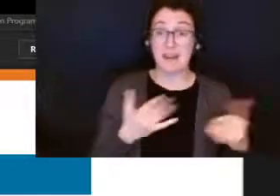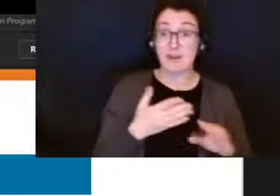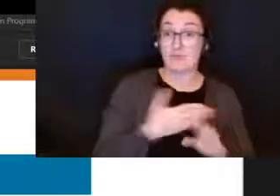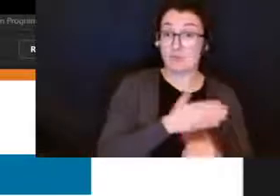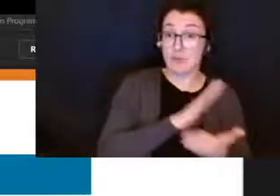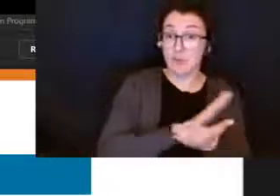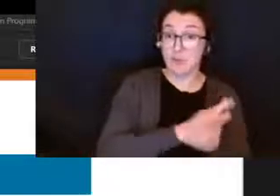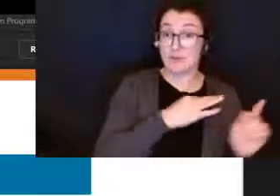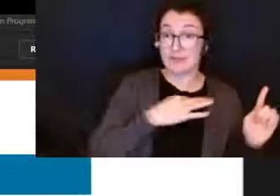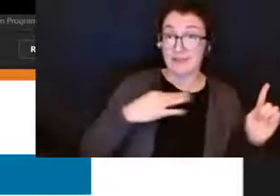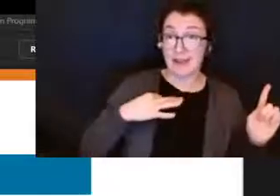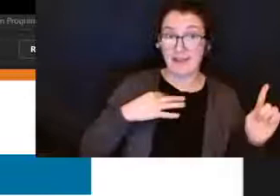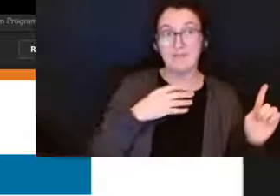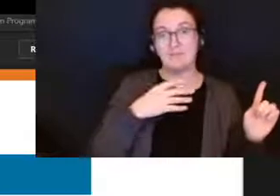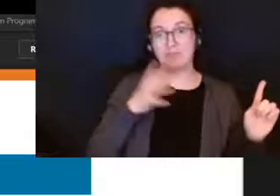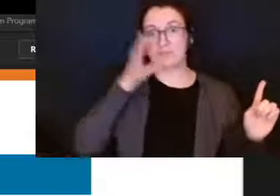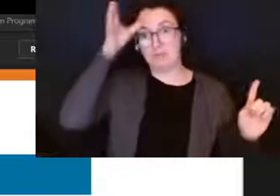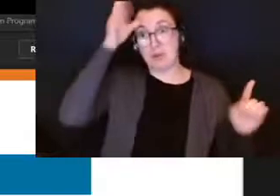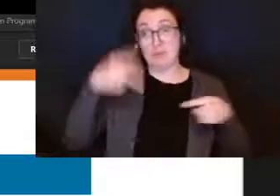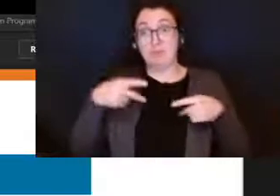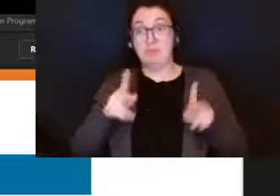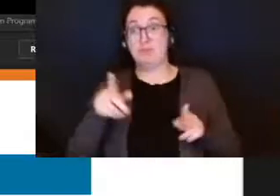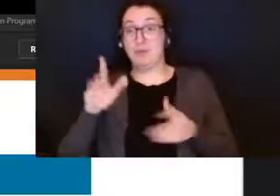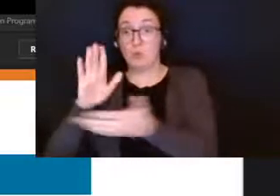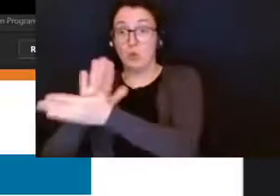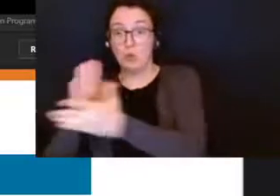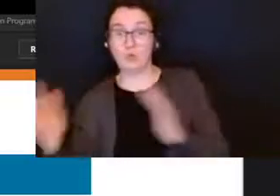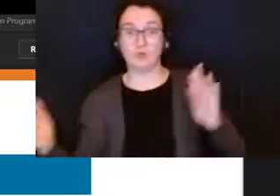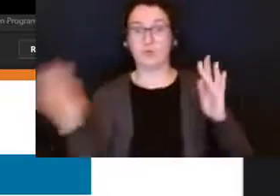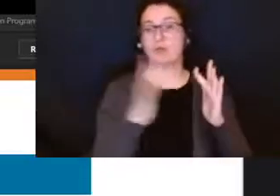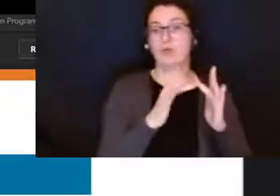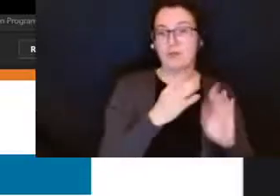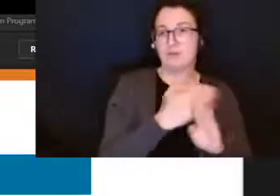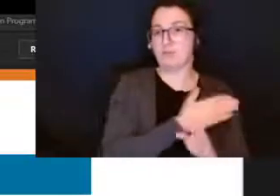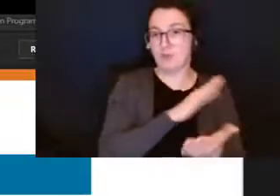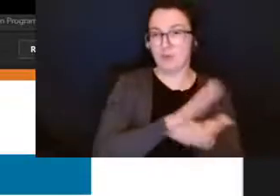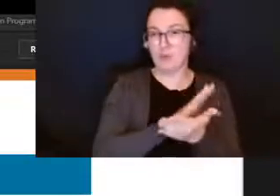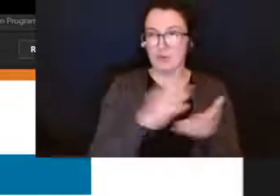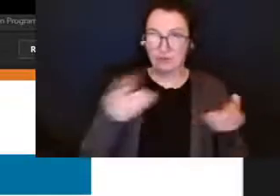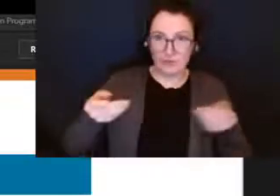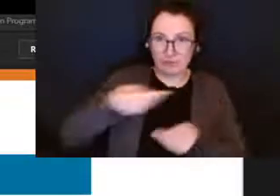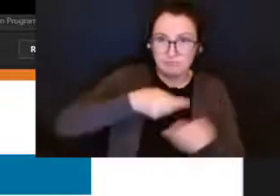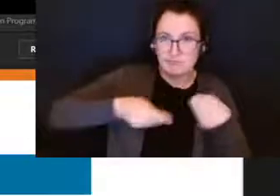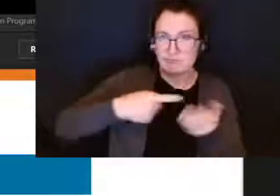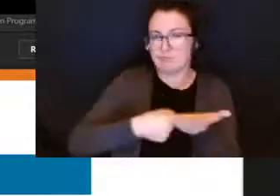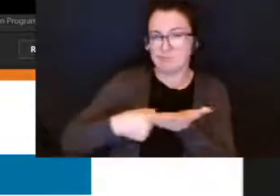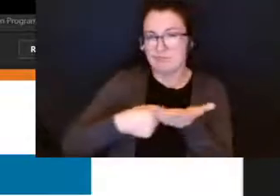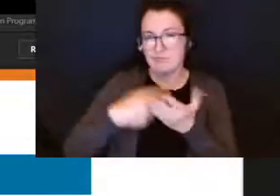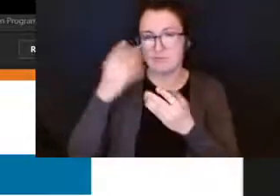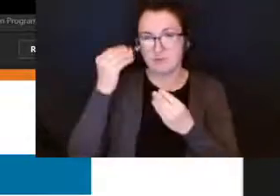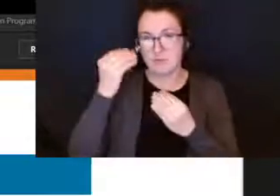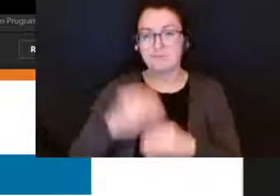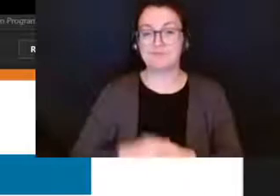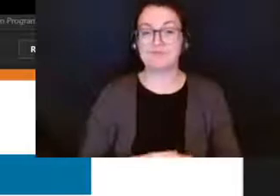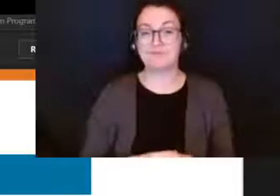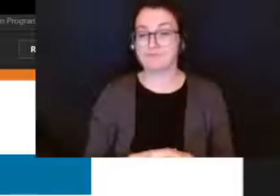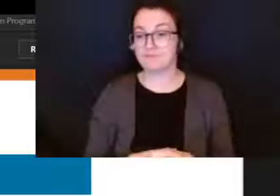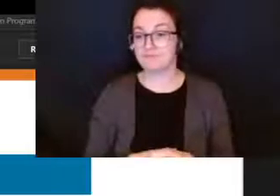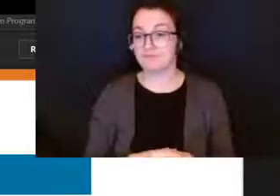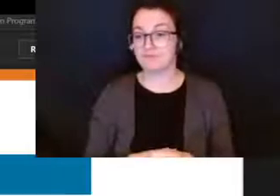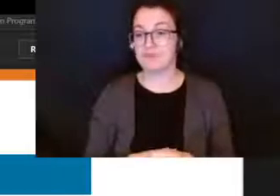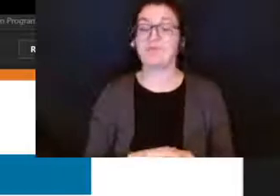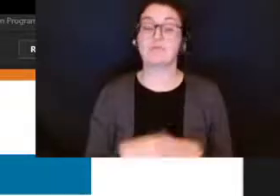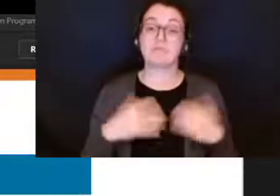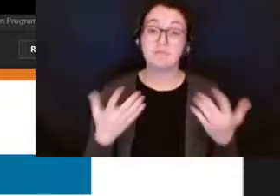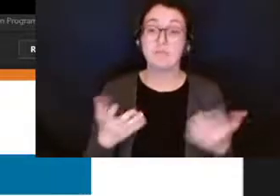consent to exchange personal information so if you have for example a